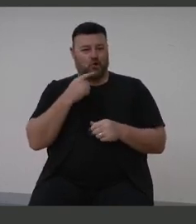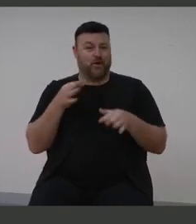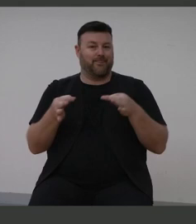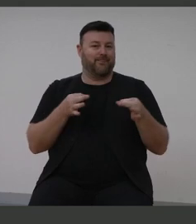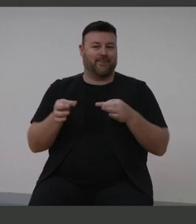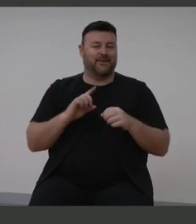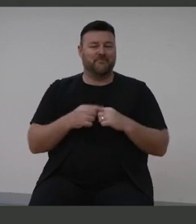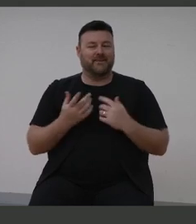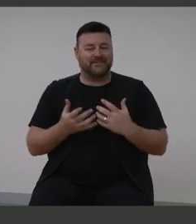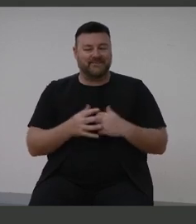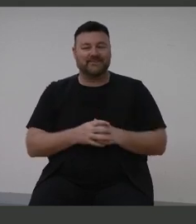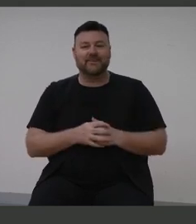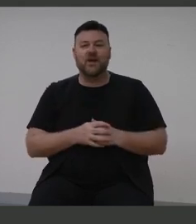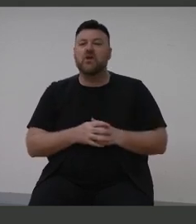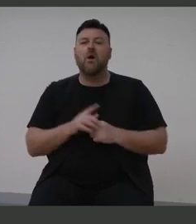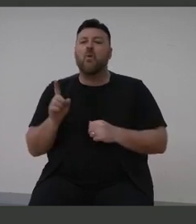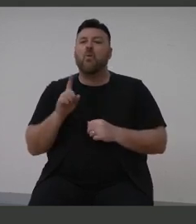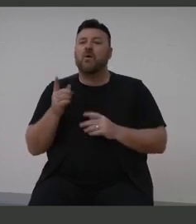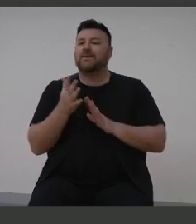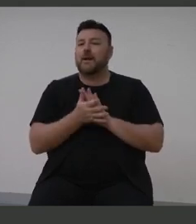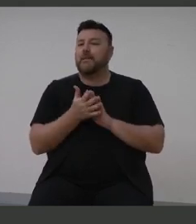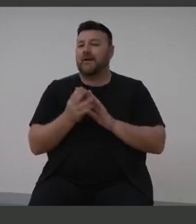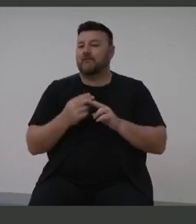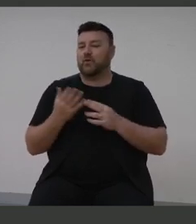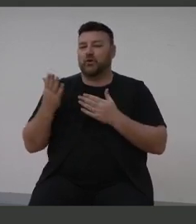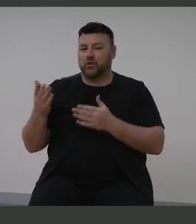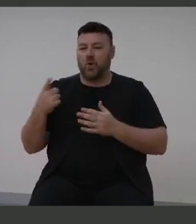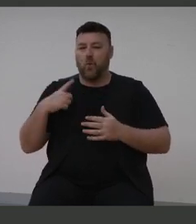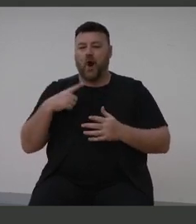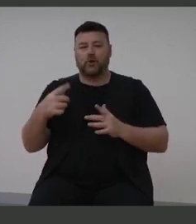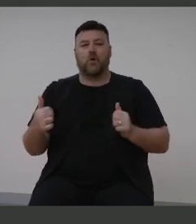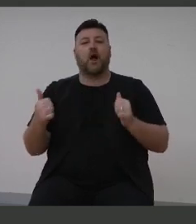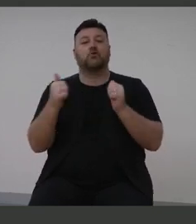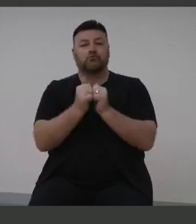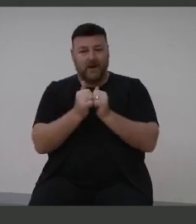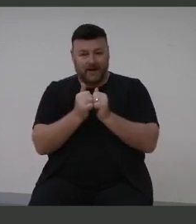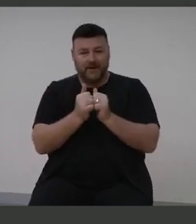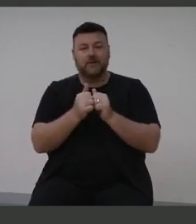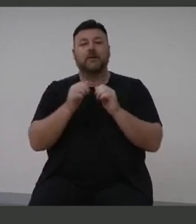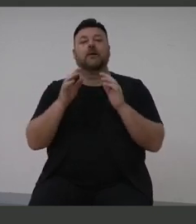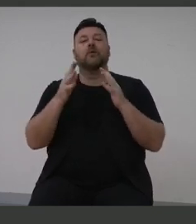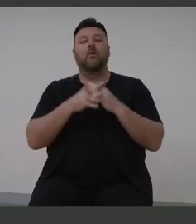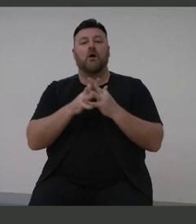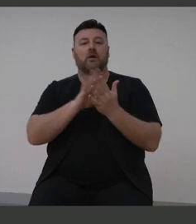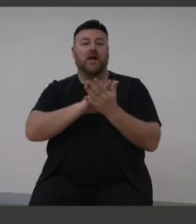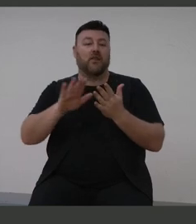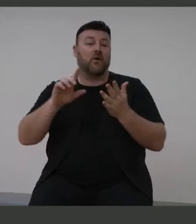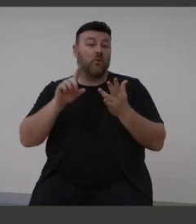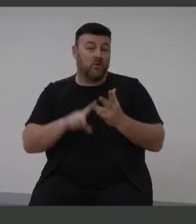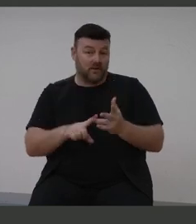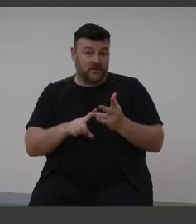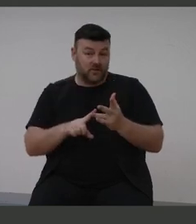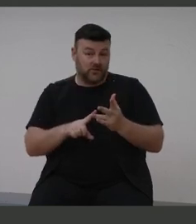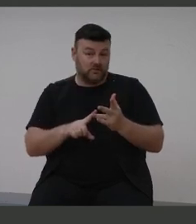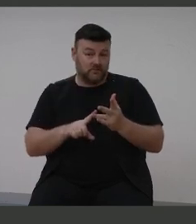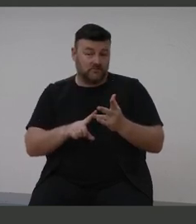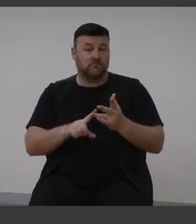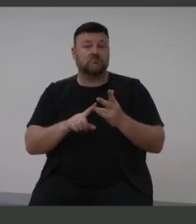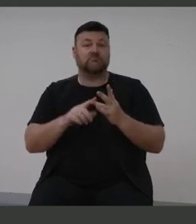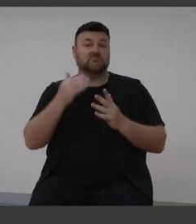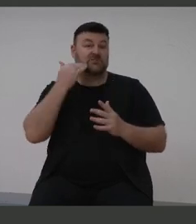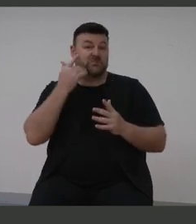So what does this mean for you? And why do you agree to become a World Health Organisation World Hearing Forum champion?